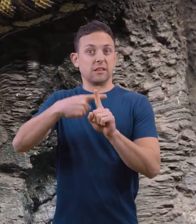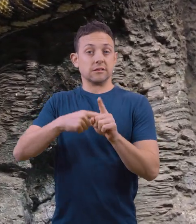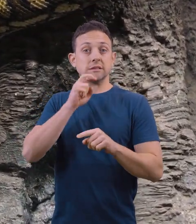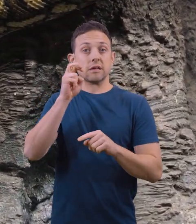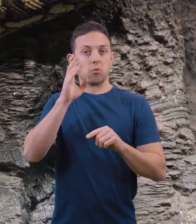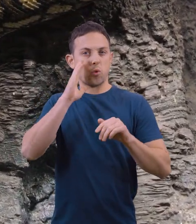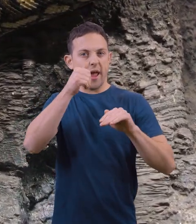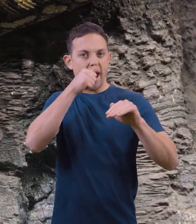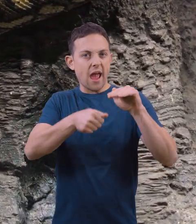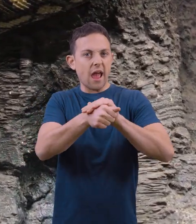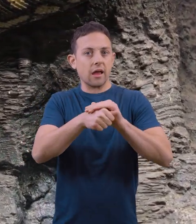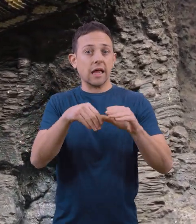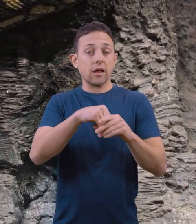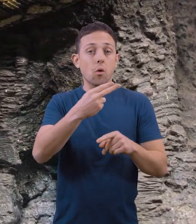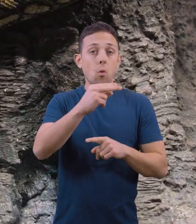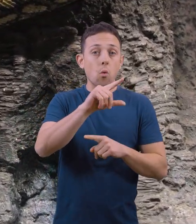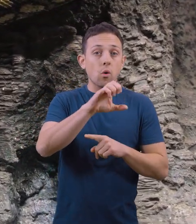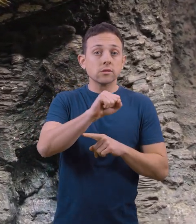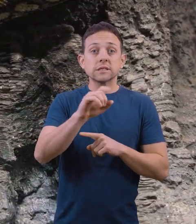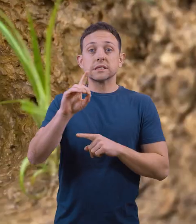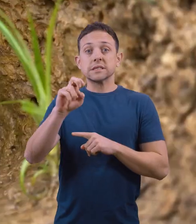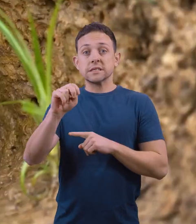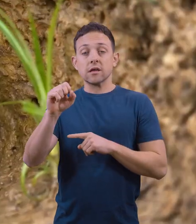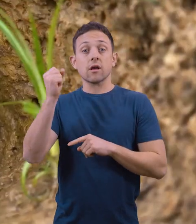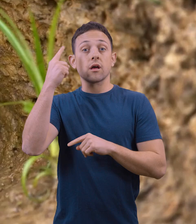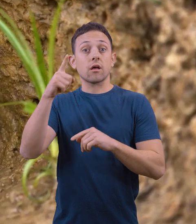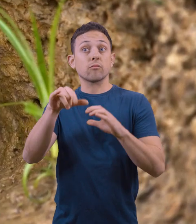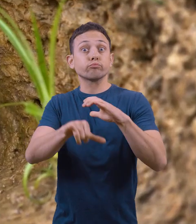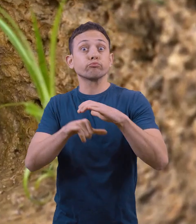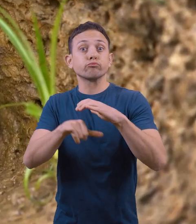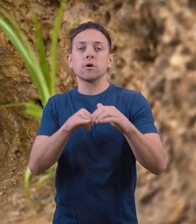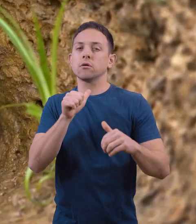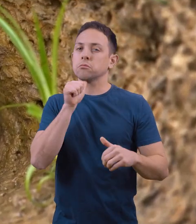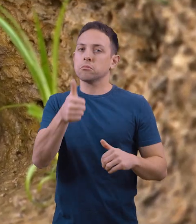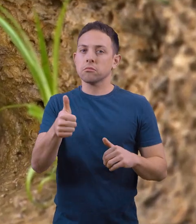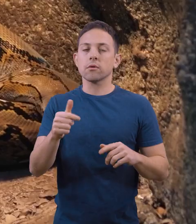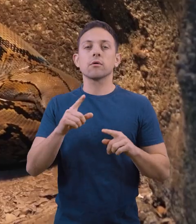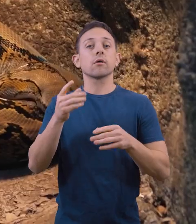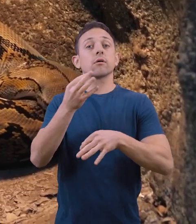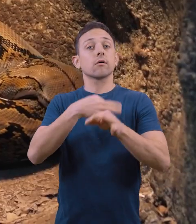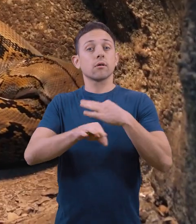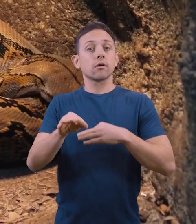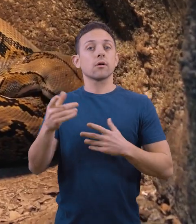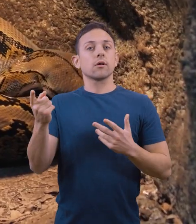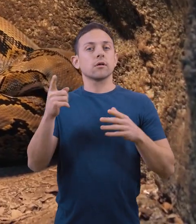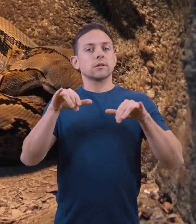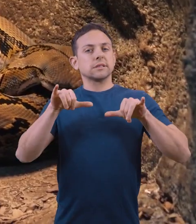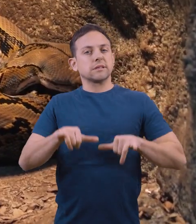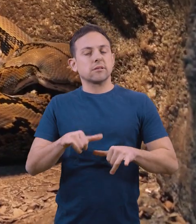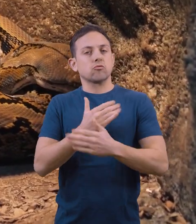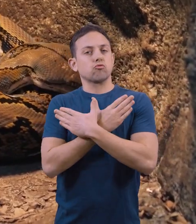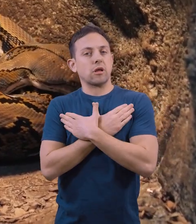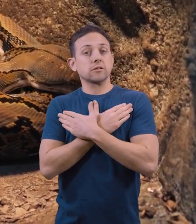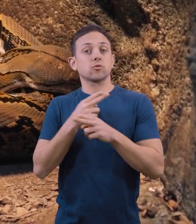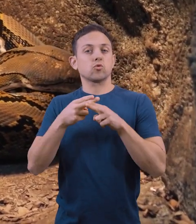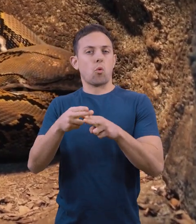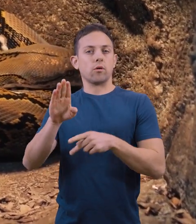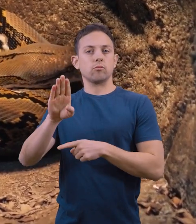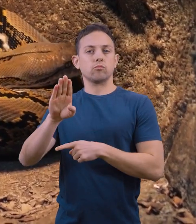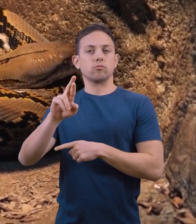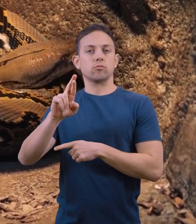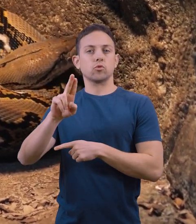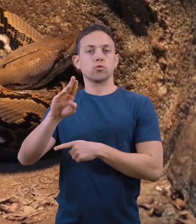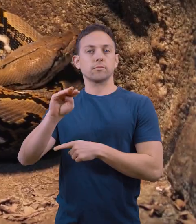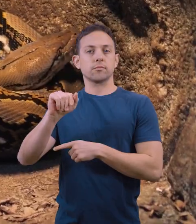months, snakes will hide away in holes and dens, but they do not hibernate. Instead, they enter a state of rest